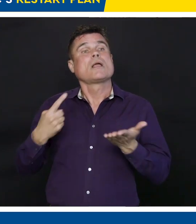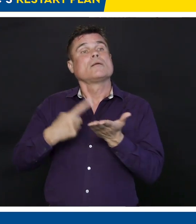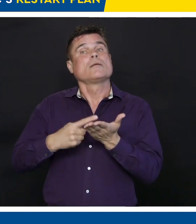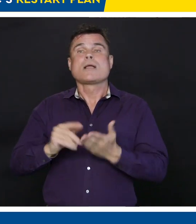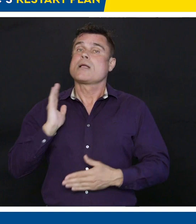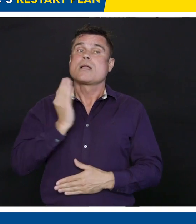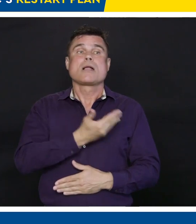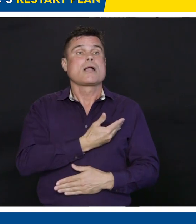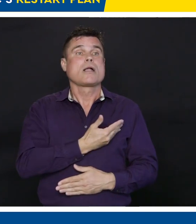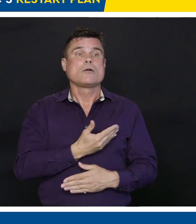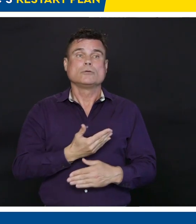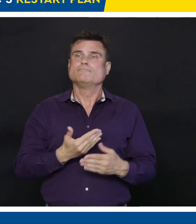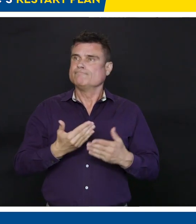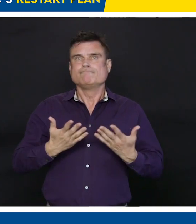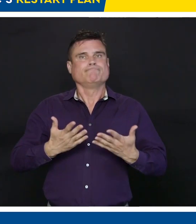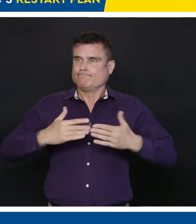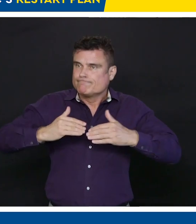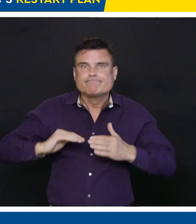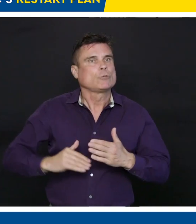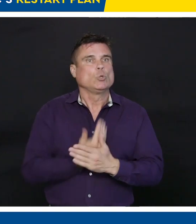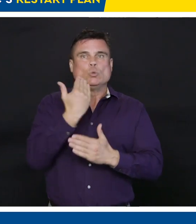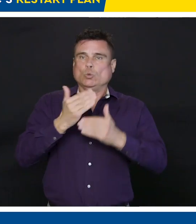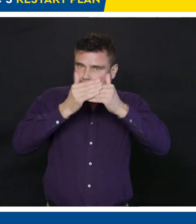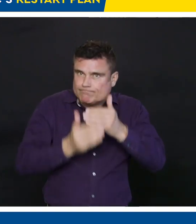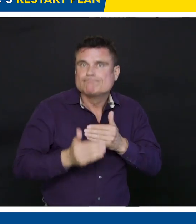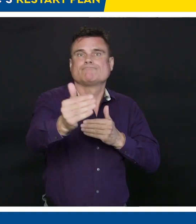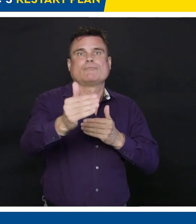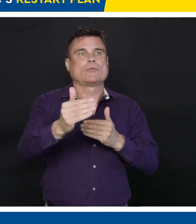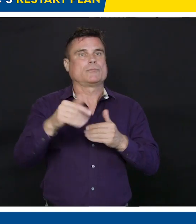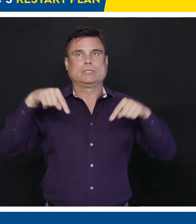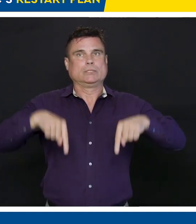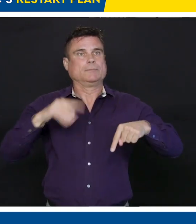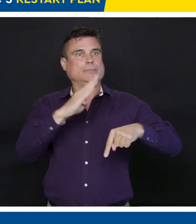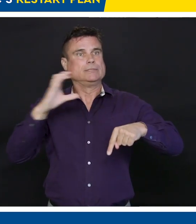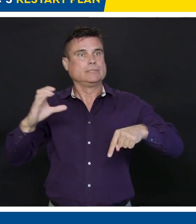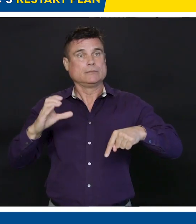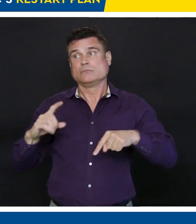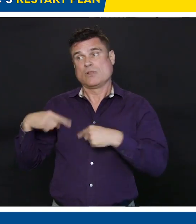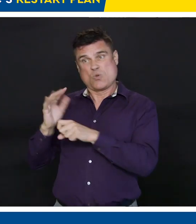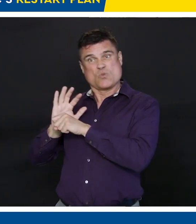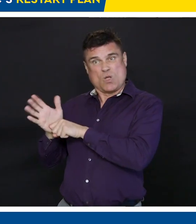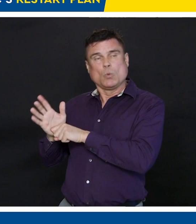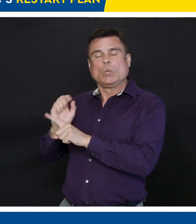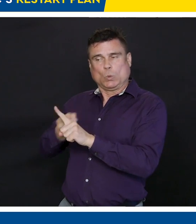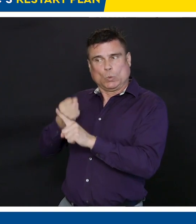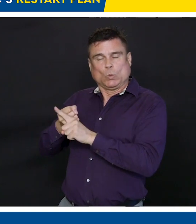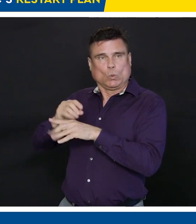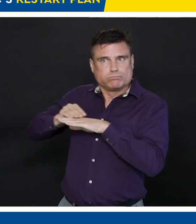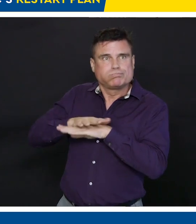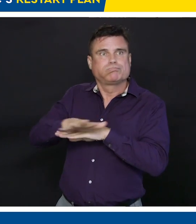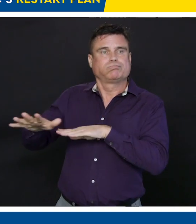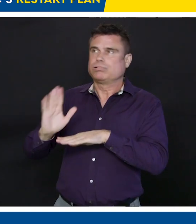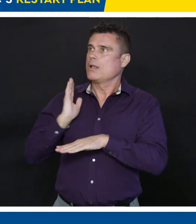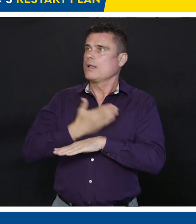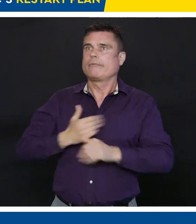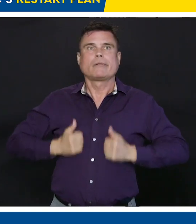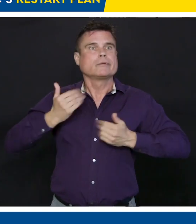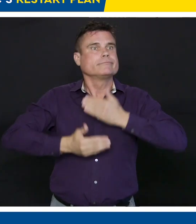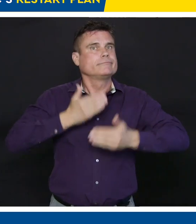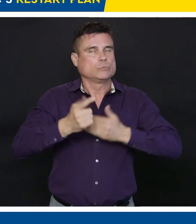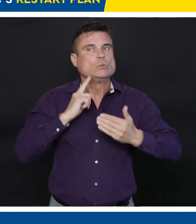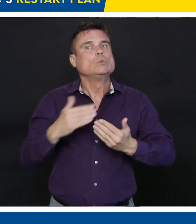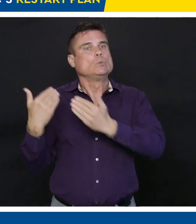tremendous pressure on our health care system, and it has challenged the way we conduct ourselves in a way that we couldn't have possibly